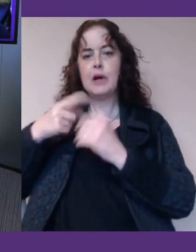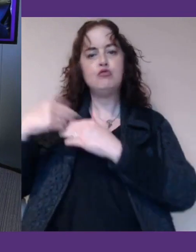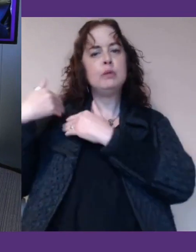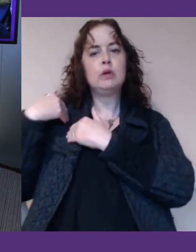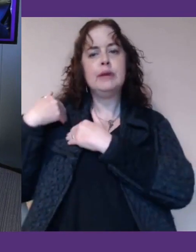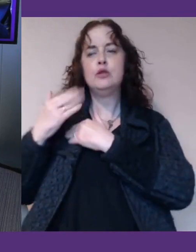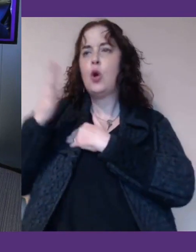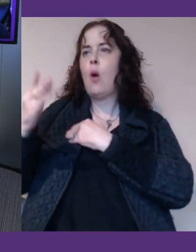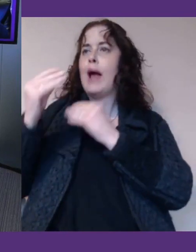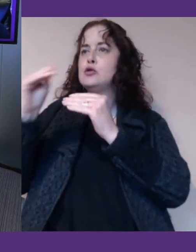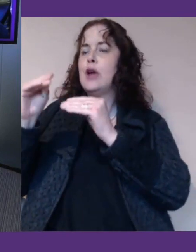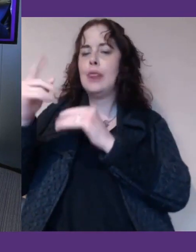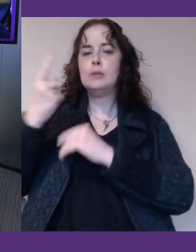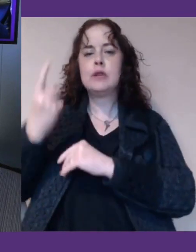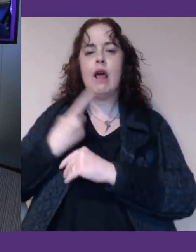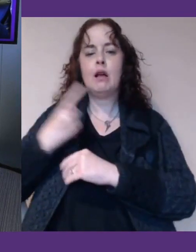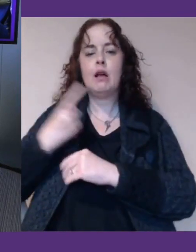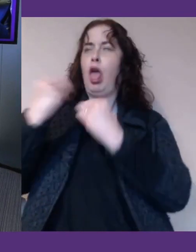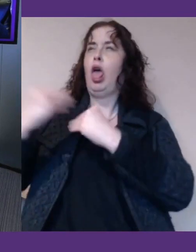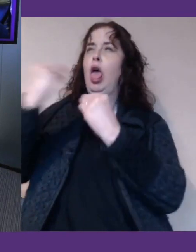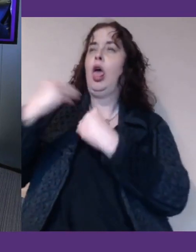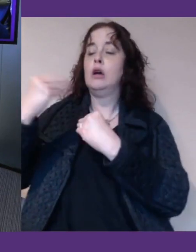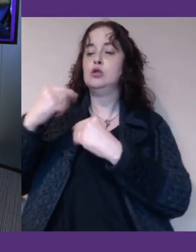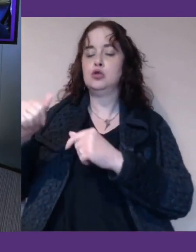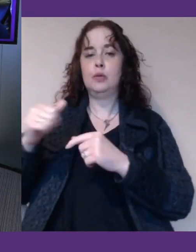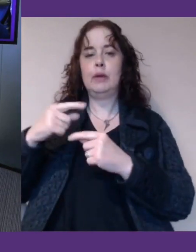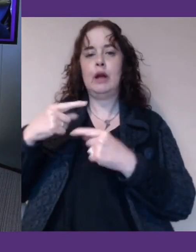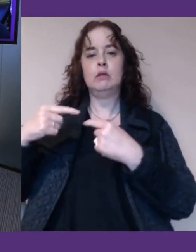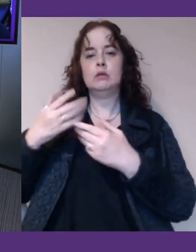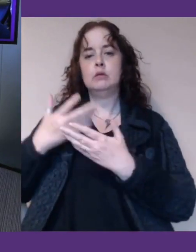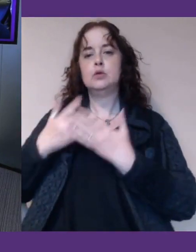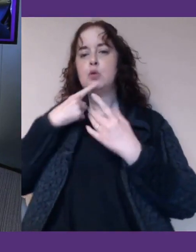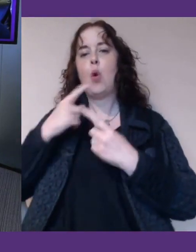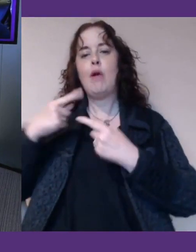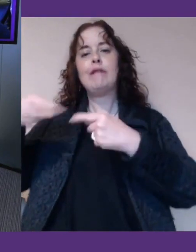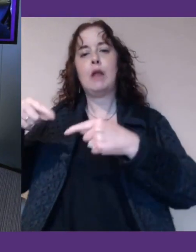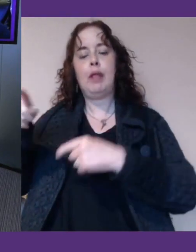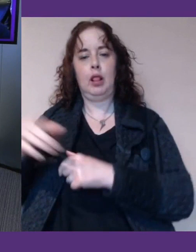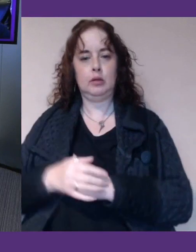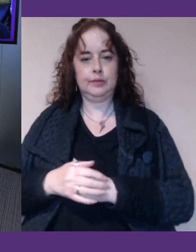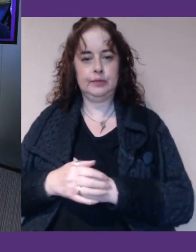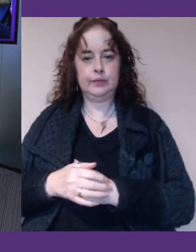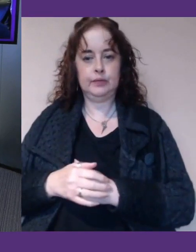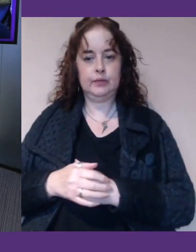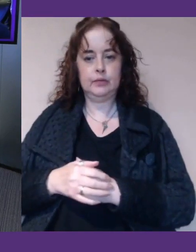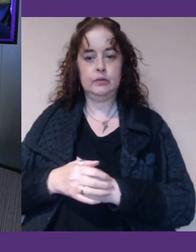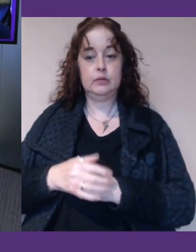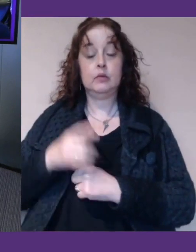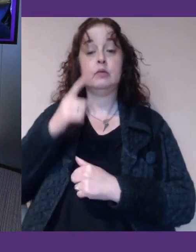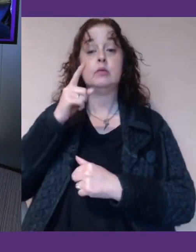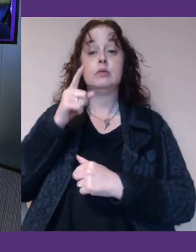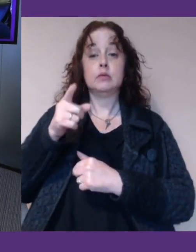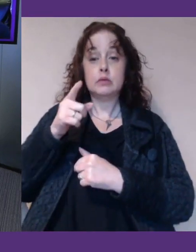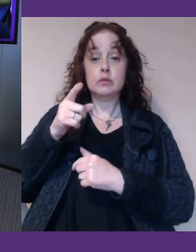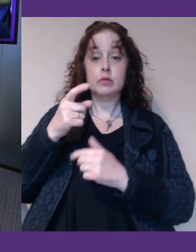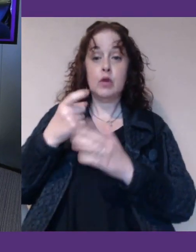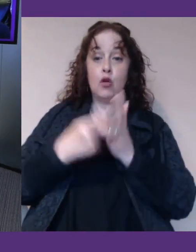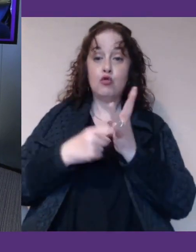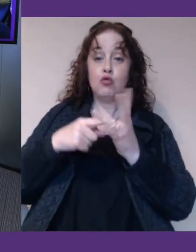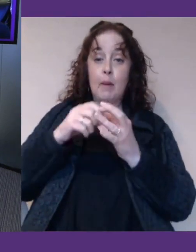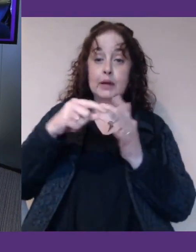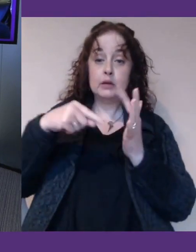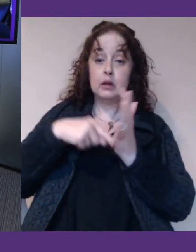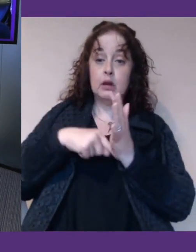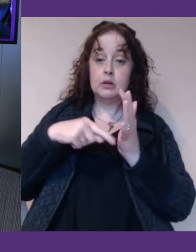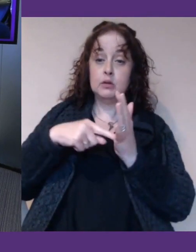aware of what's available to them. Thank you. Robert, just closing, in terms of the conversations we've got there,